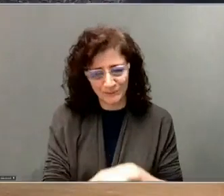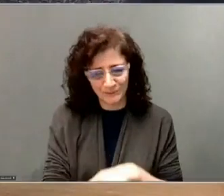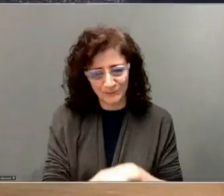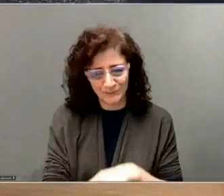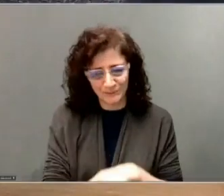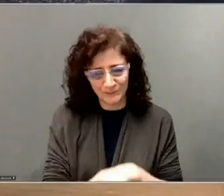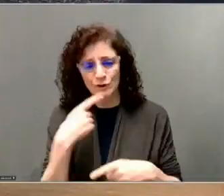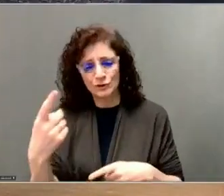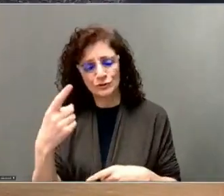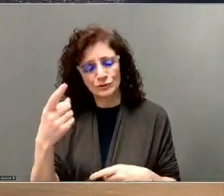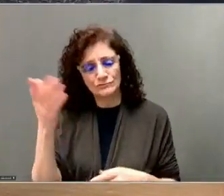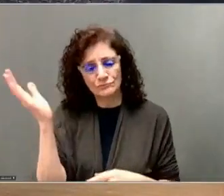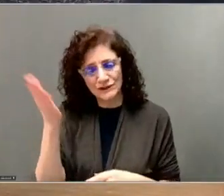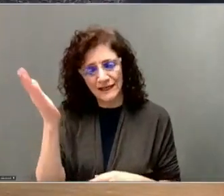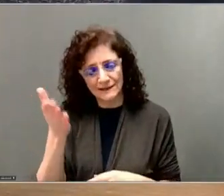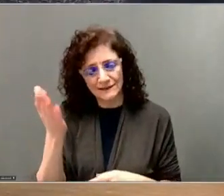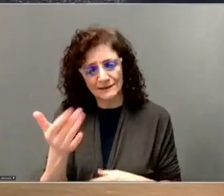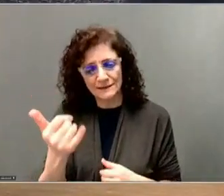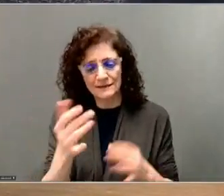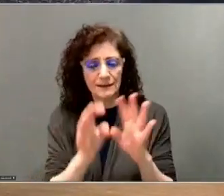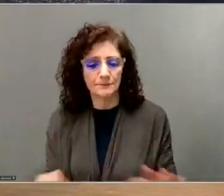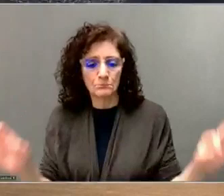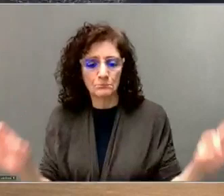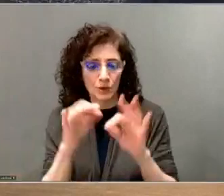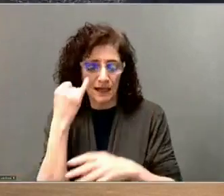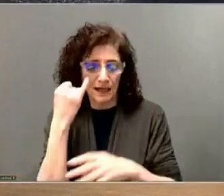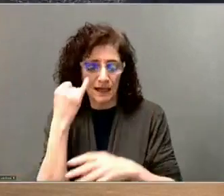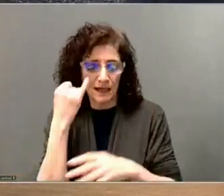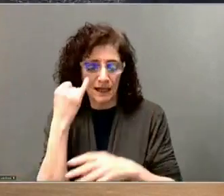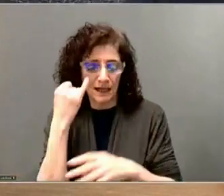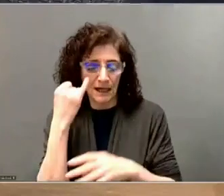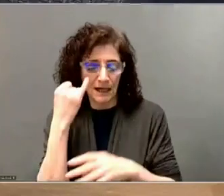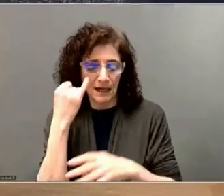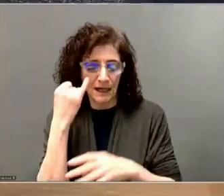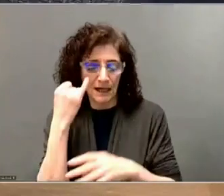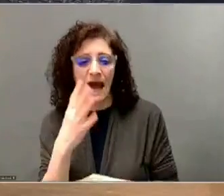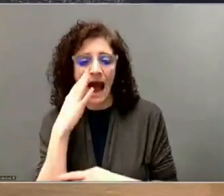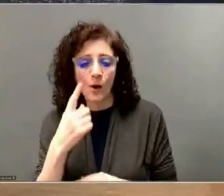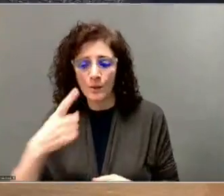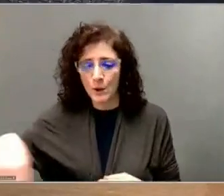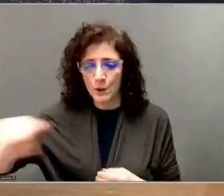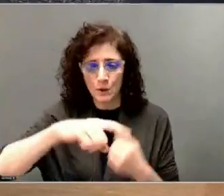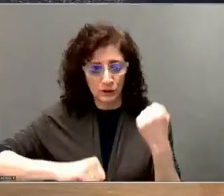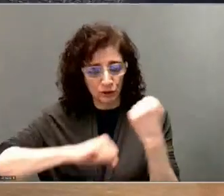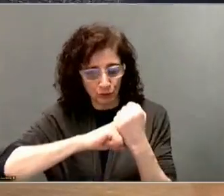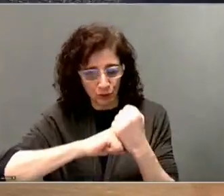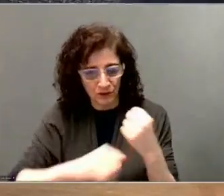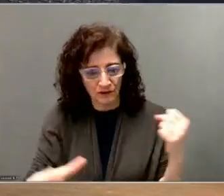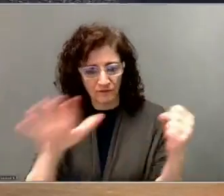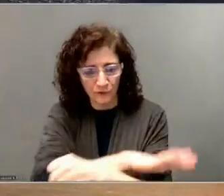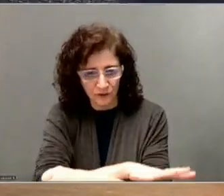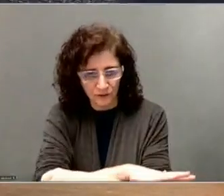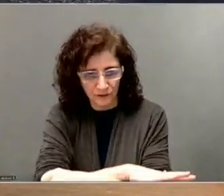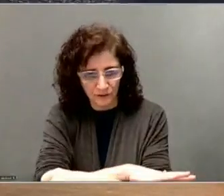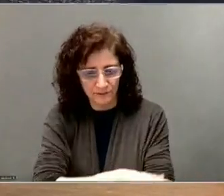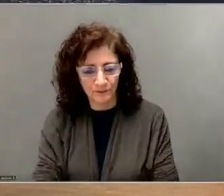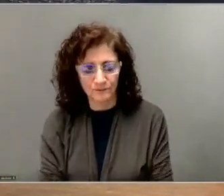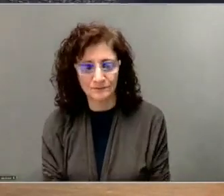be able to present this most important idea, and I hope it will be supported totally. Thank you. you for testimony.